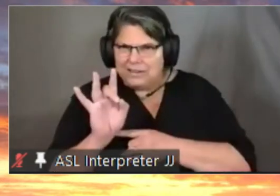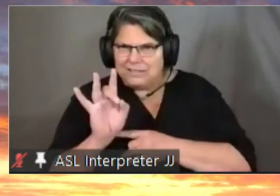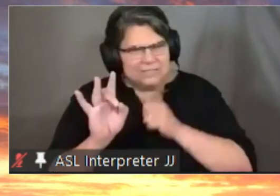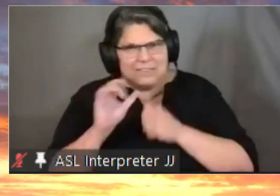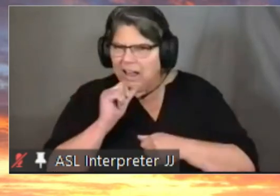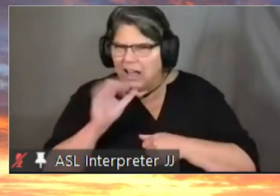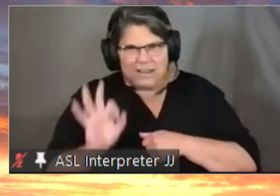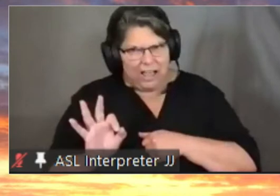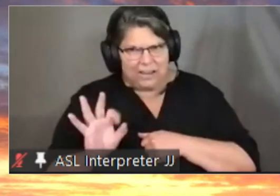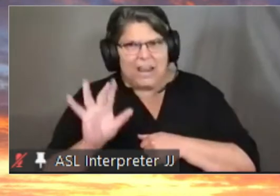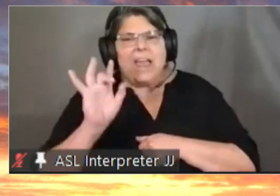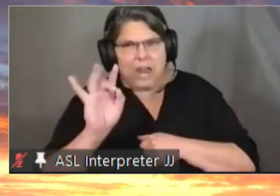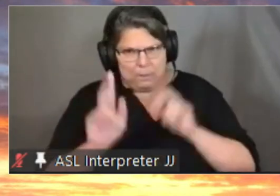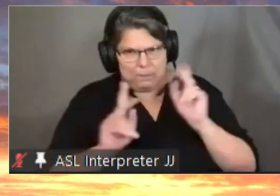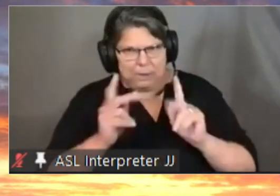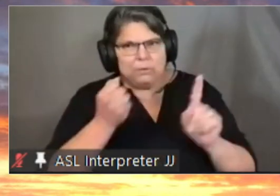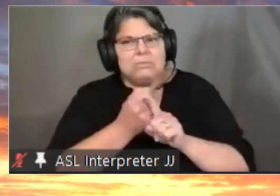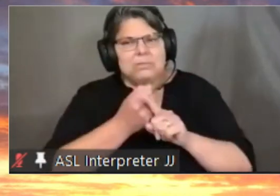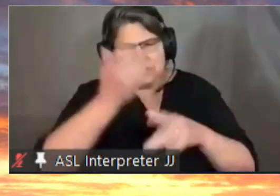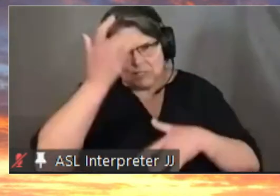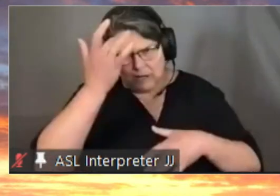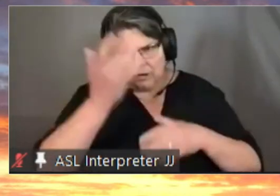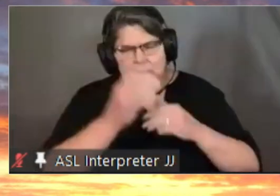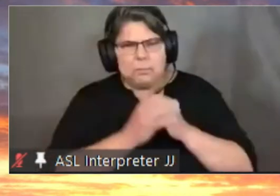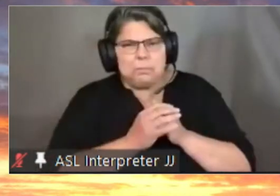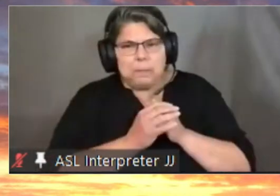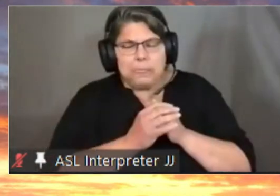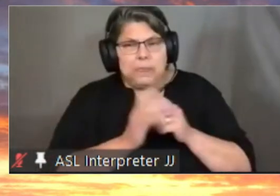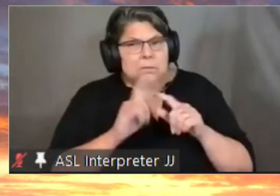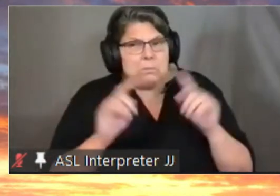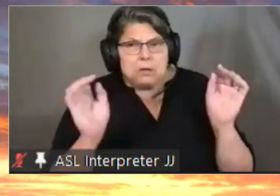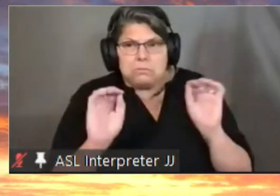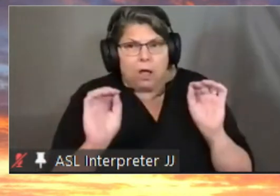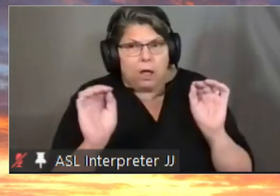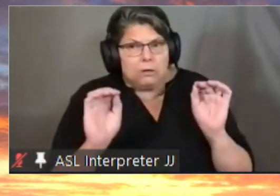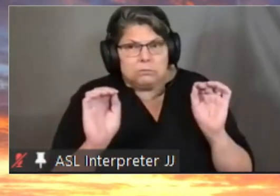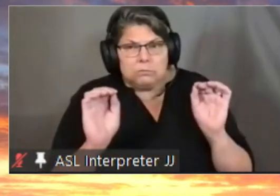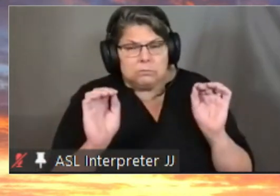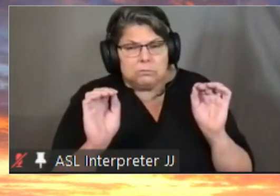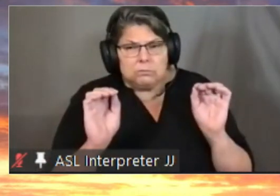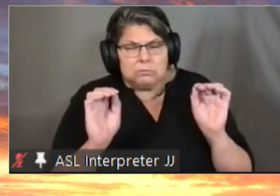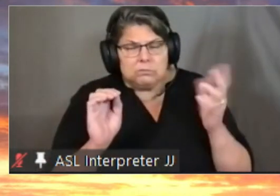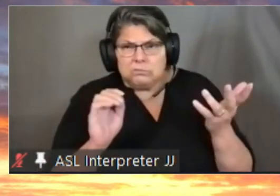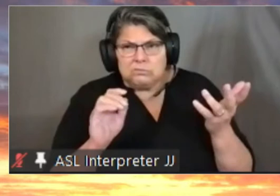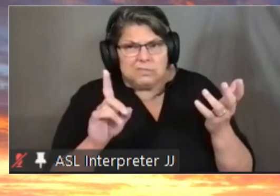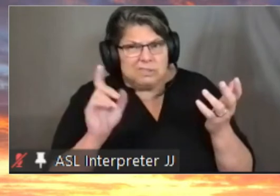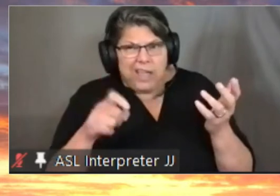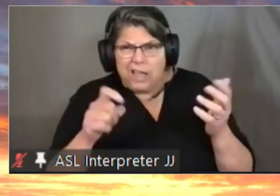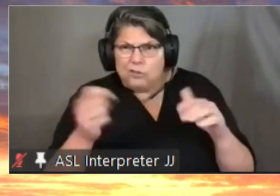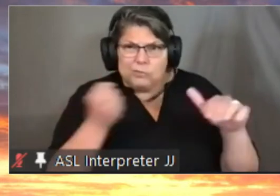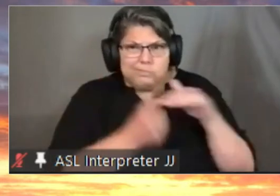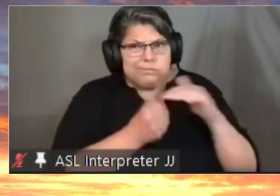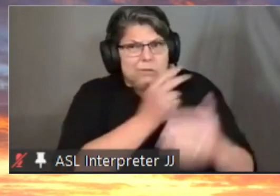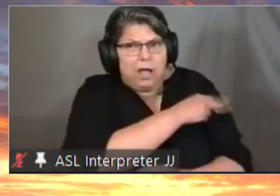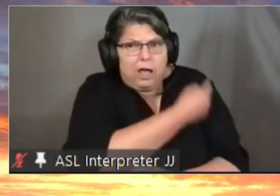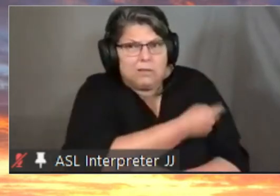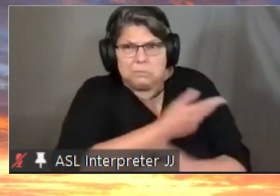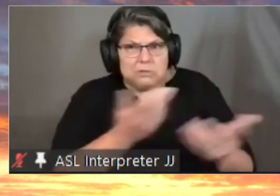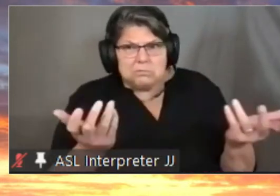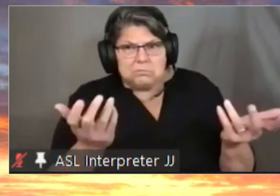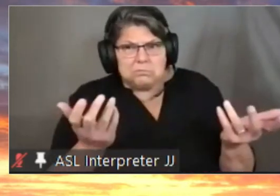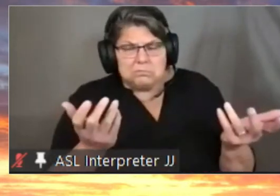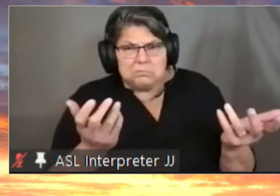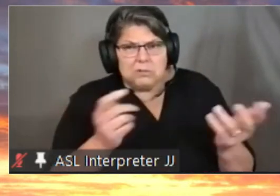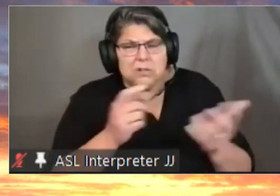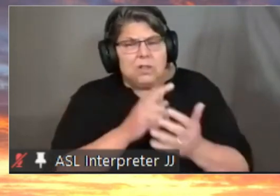that correction uh so there's eight there and none of them as i said uh showed that they've been hospitalized from it uh and this is those individuals